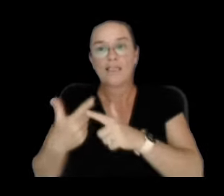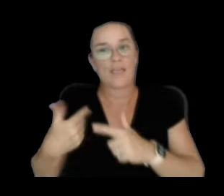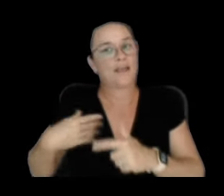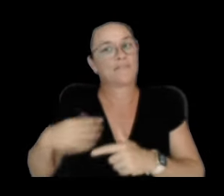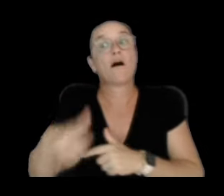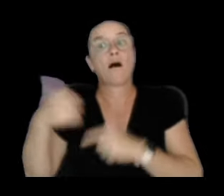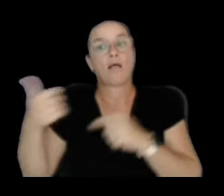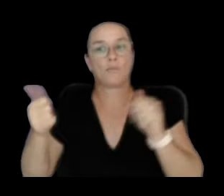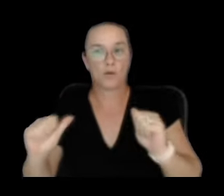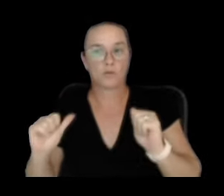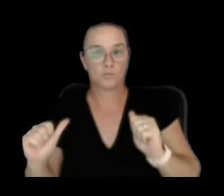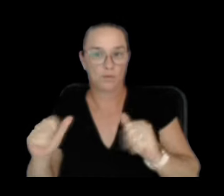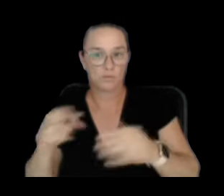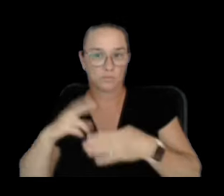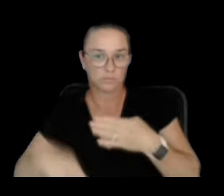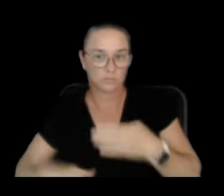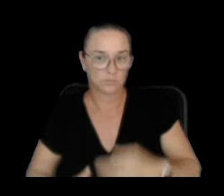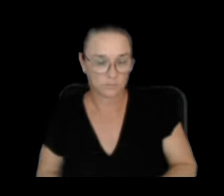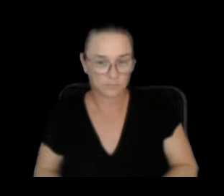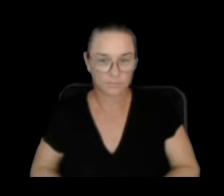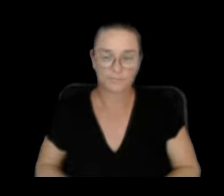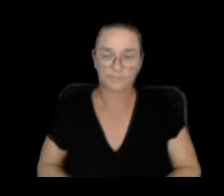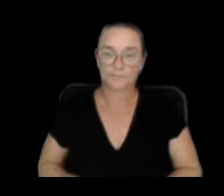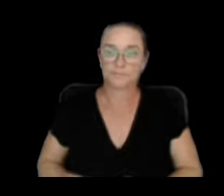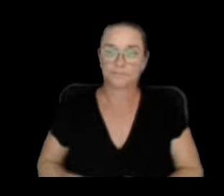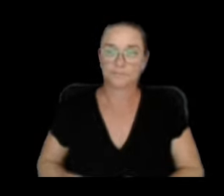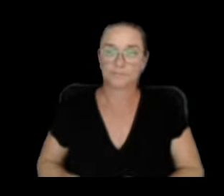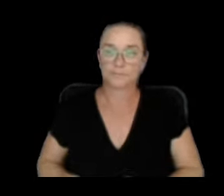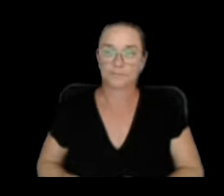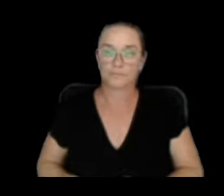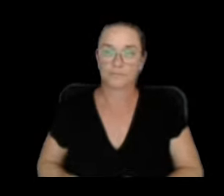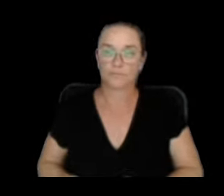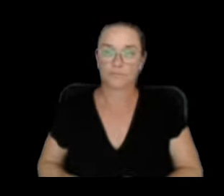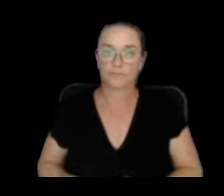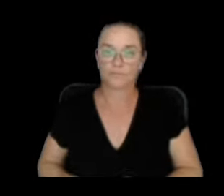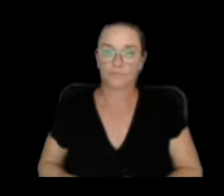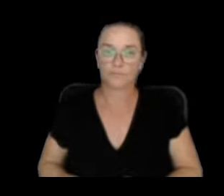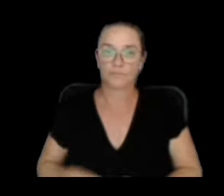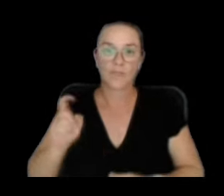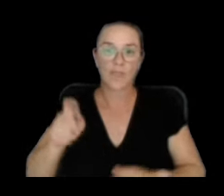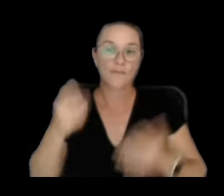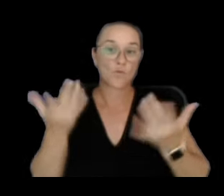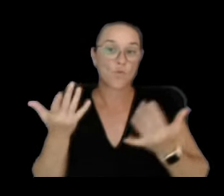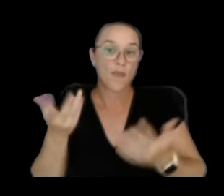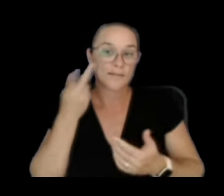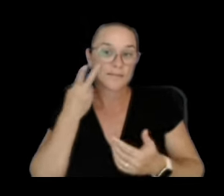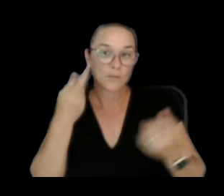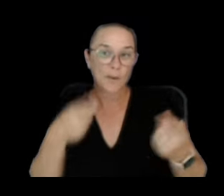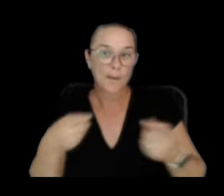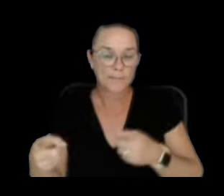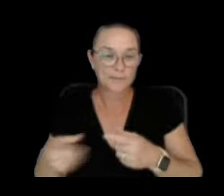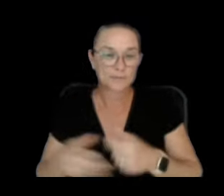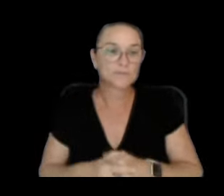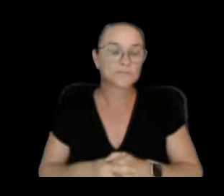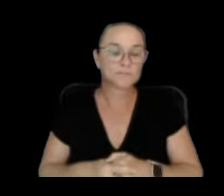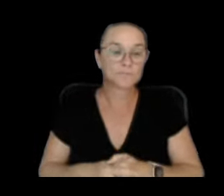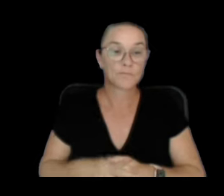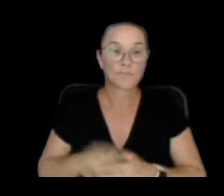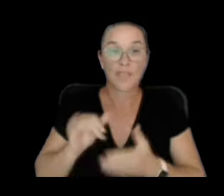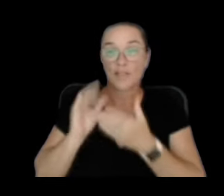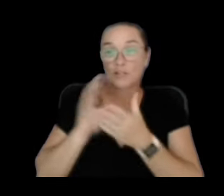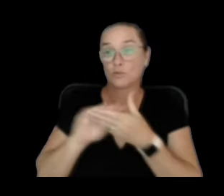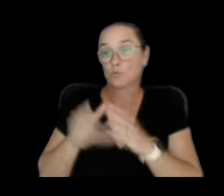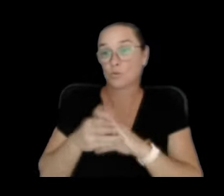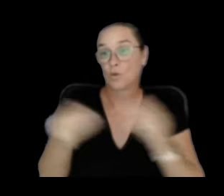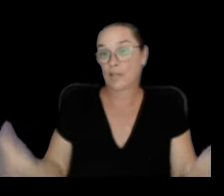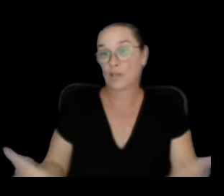and scenarios. So we'll have to wait to see what happens. But that is a story here on Kilauea.